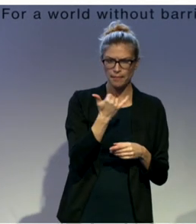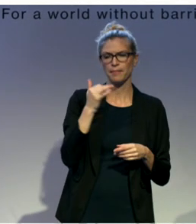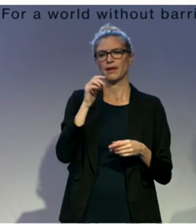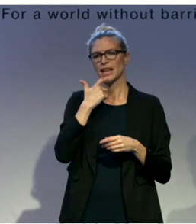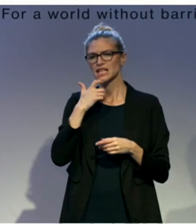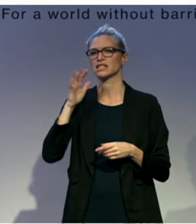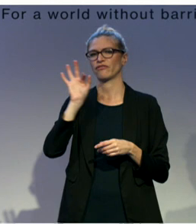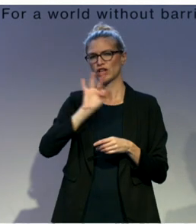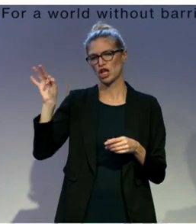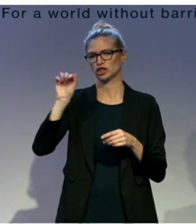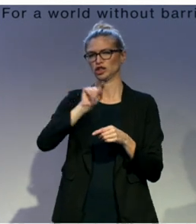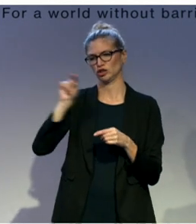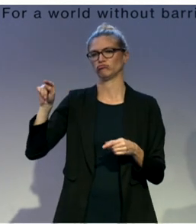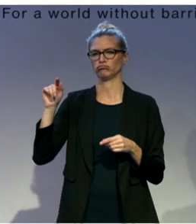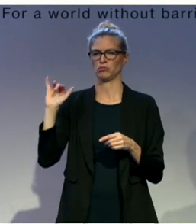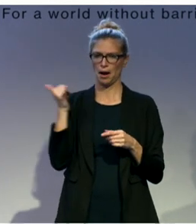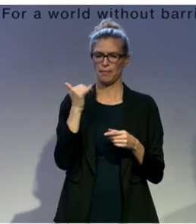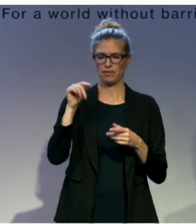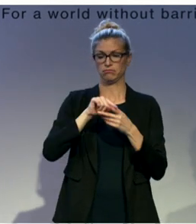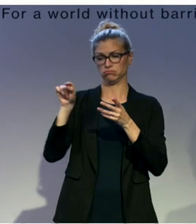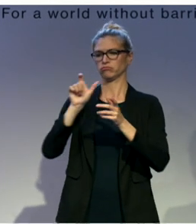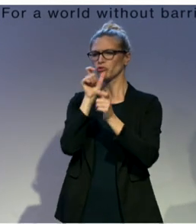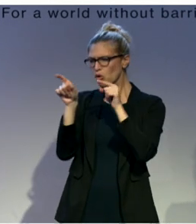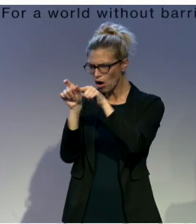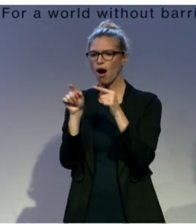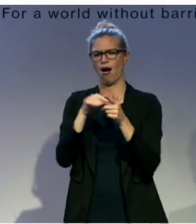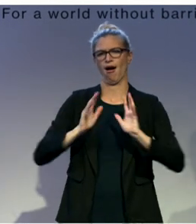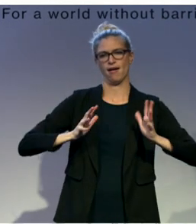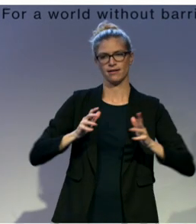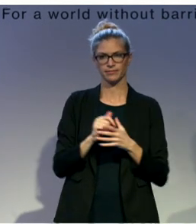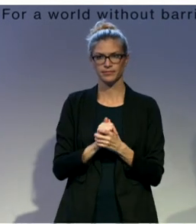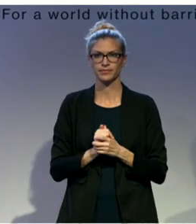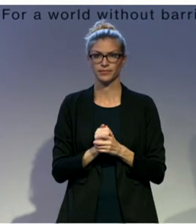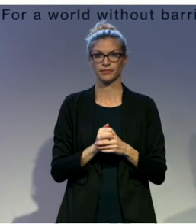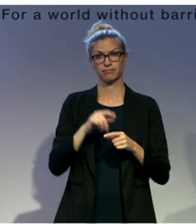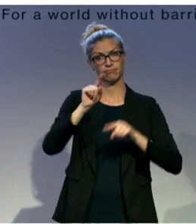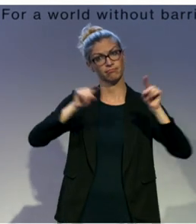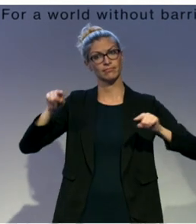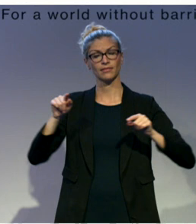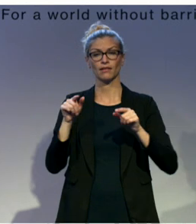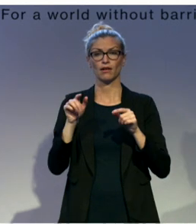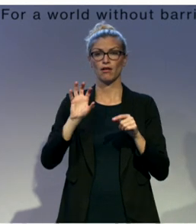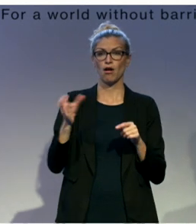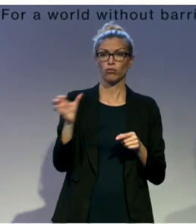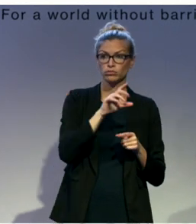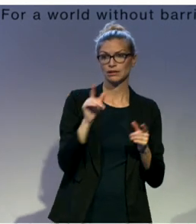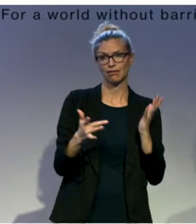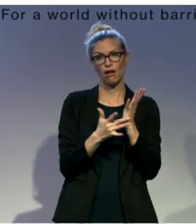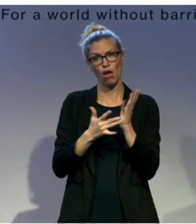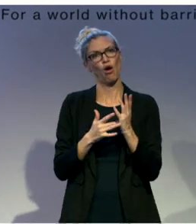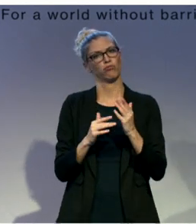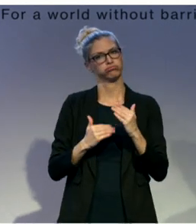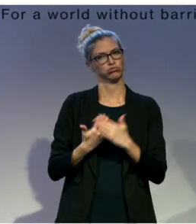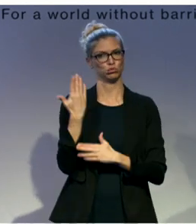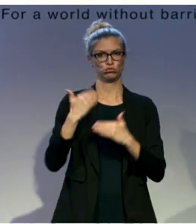as in other countries in the Middle East, technology and modern technology is often used to promote access for